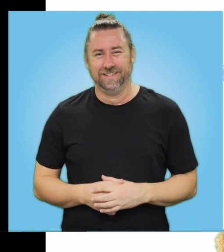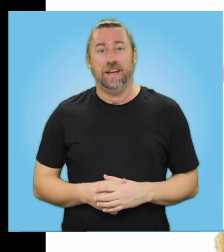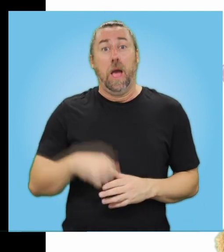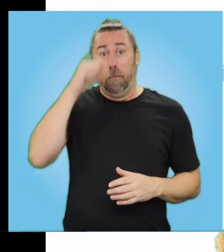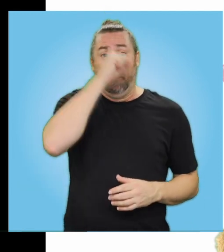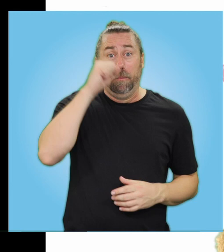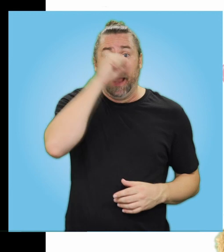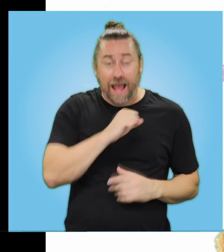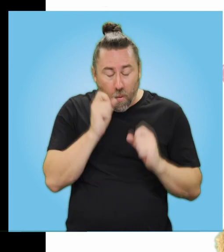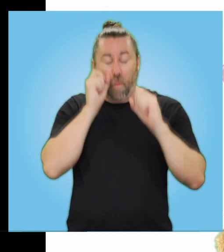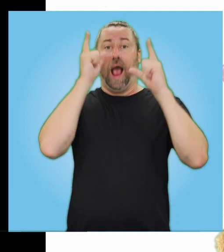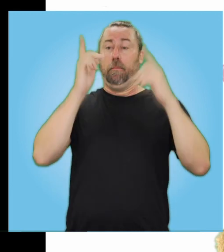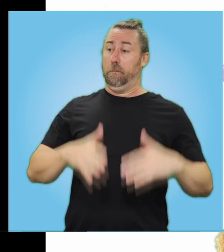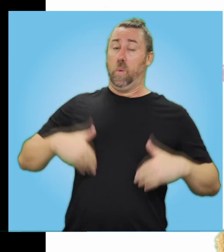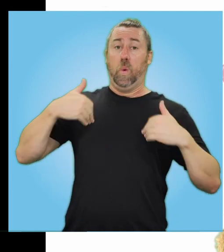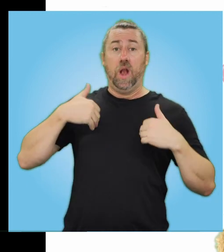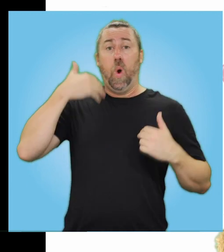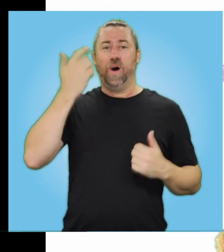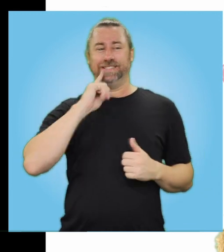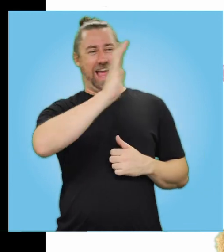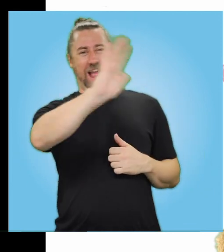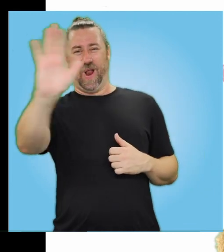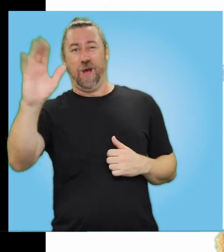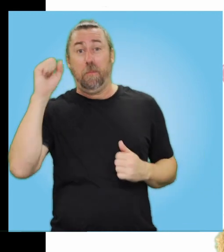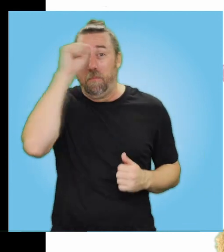chickens get up in the morning, they always say hello.